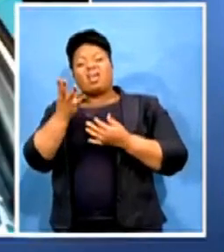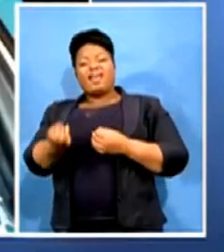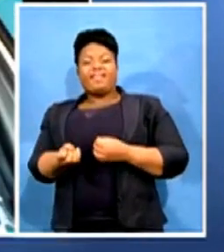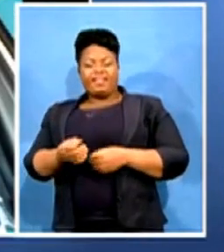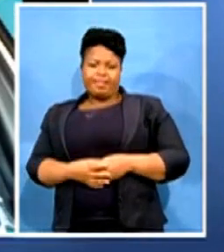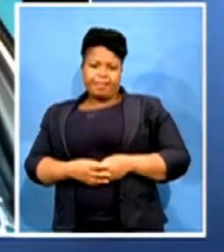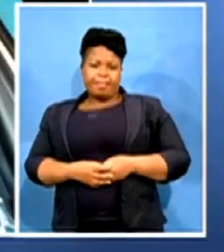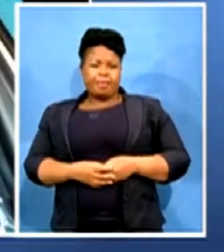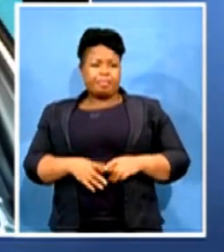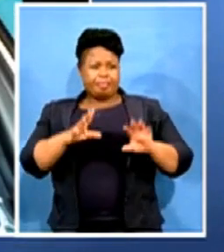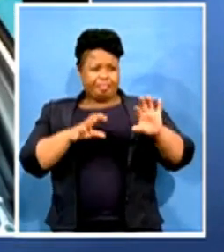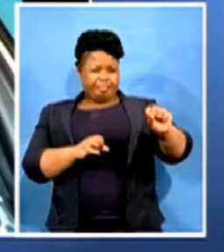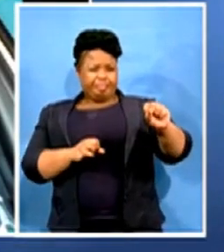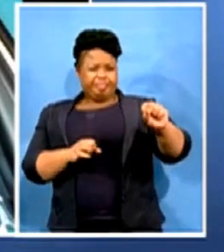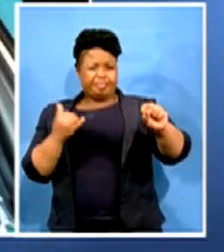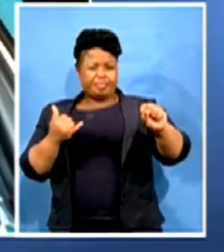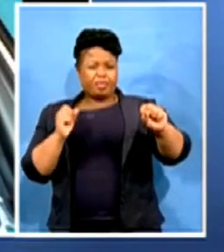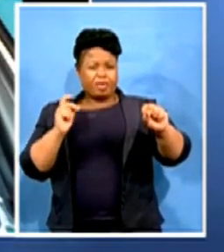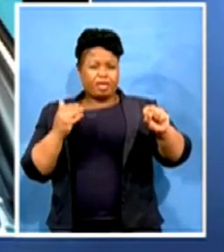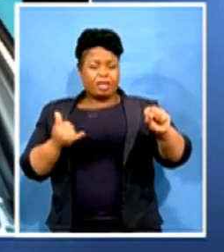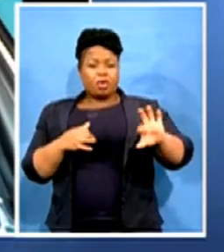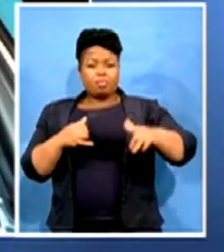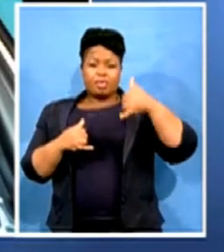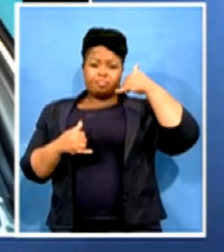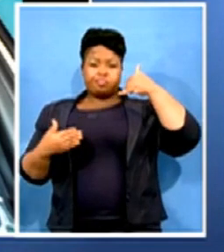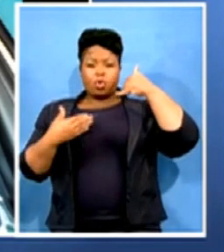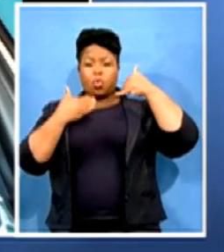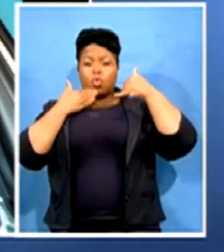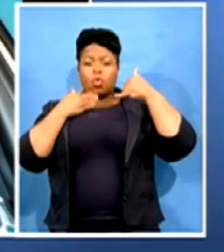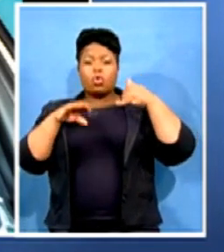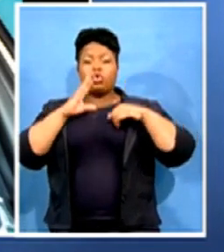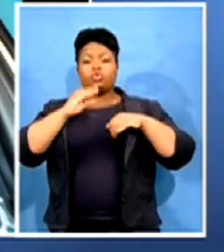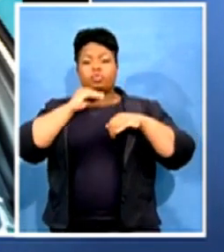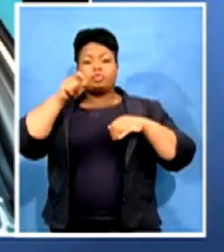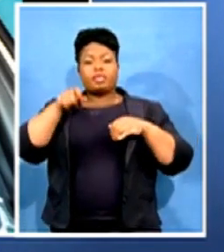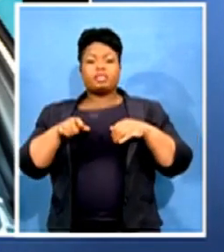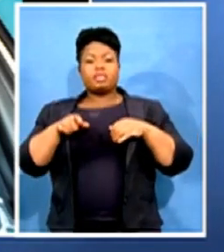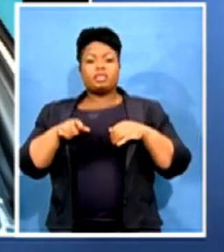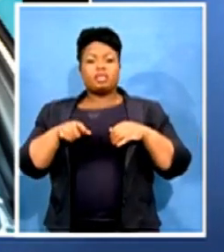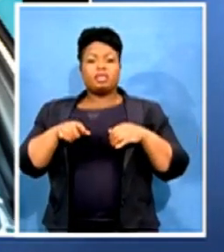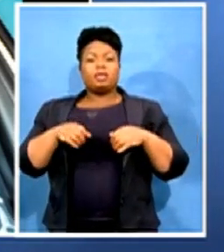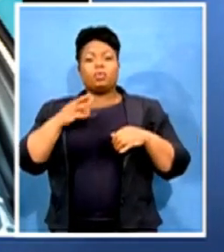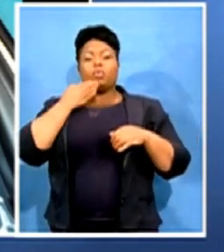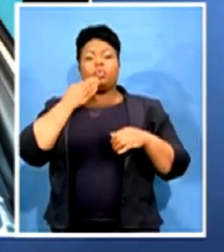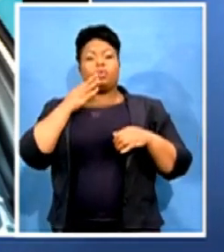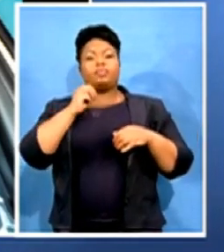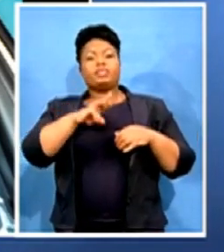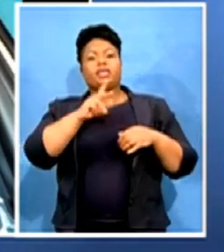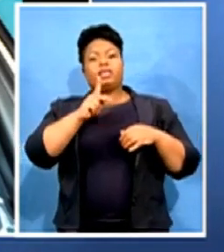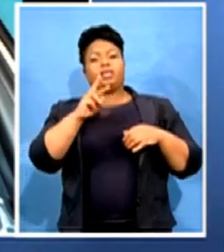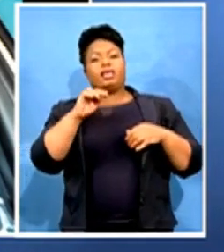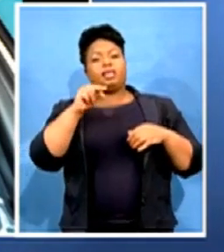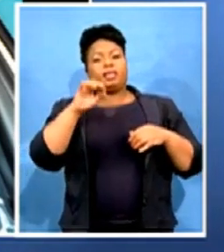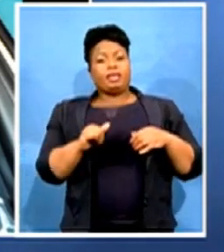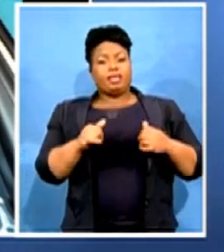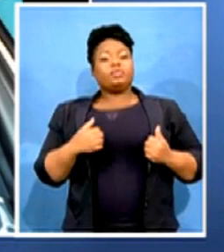have on the line the spokesperson of the ICPC, Mr. Kenny Morolong. A very good morning to you. Thank you so much for